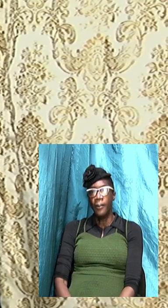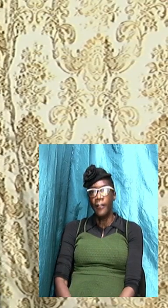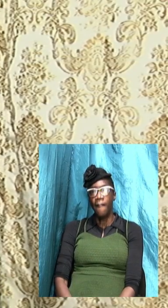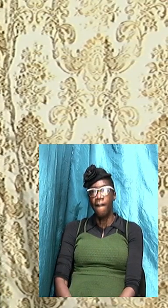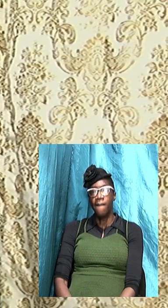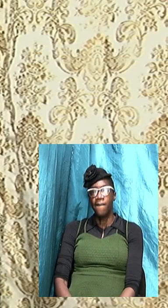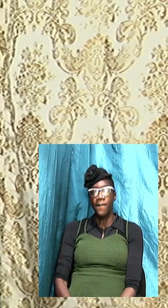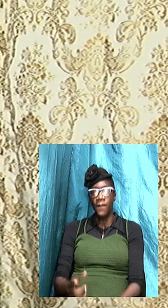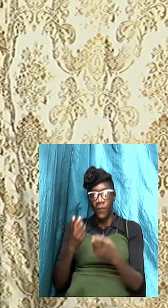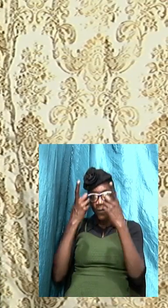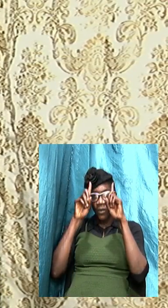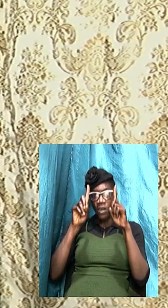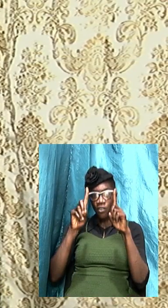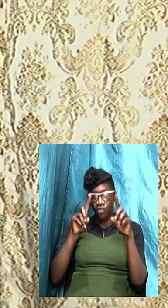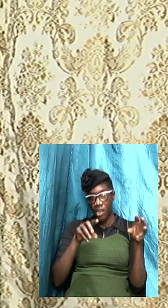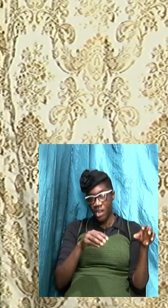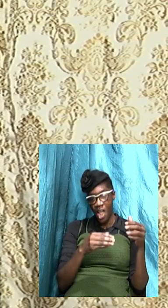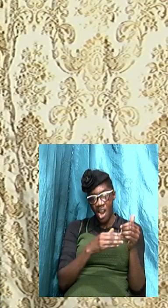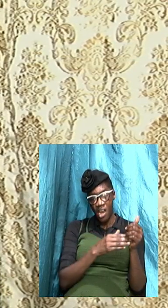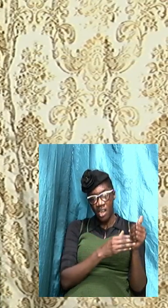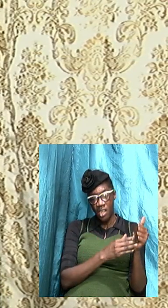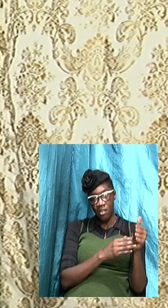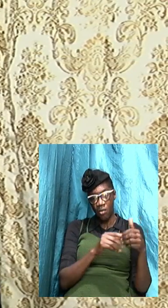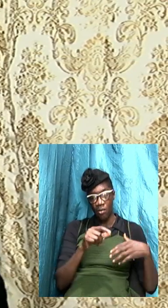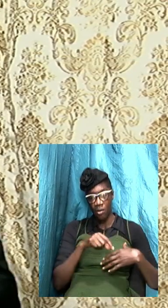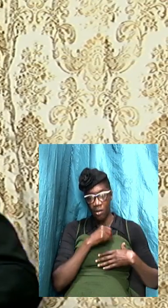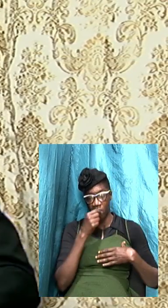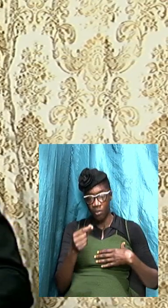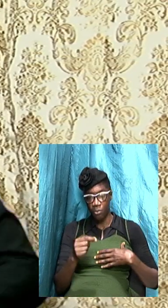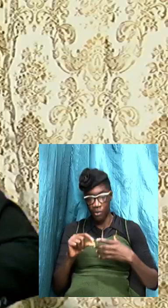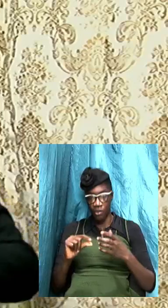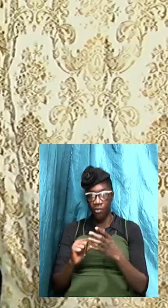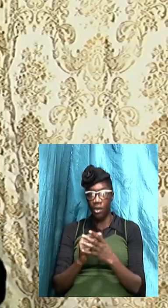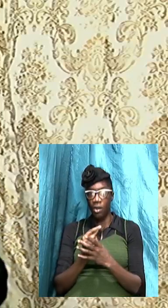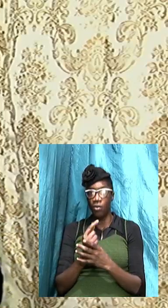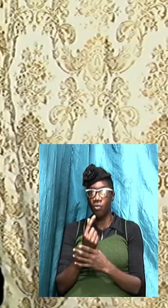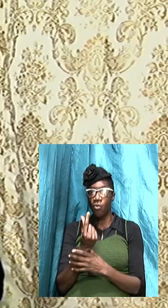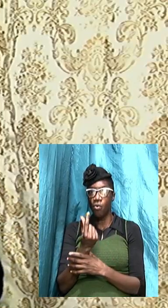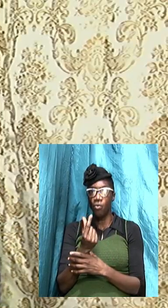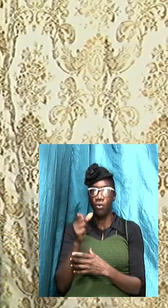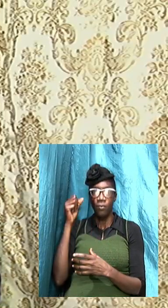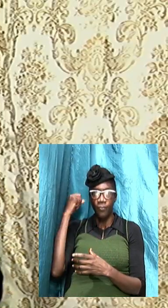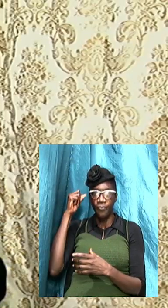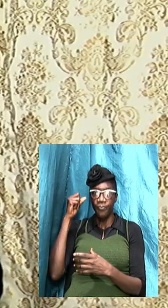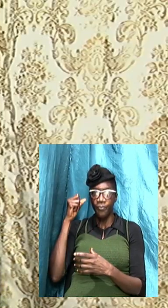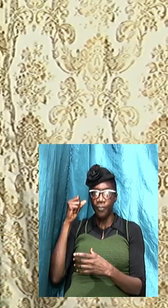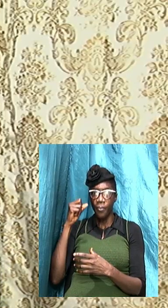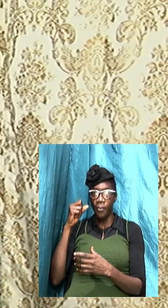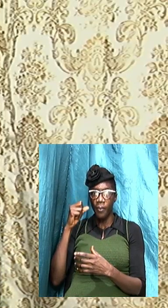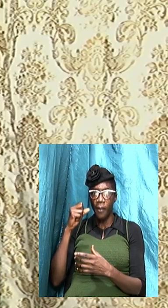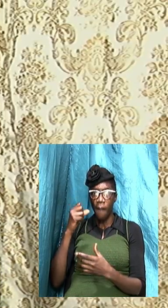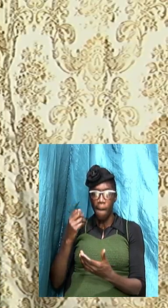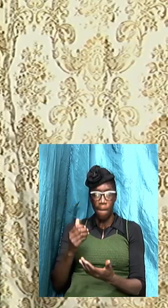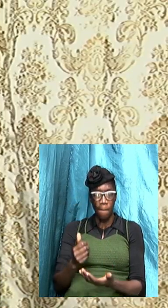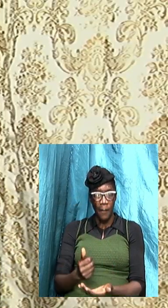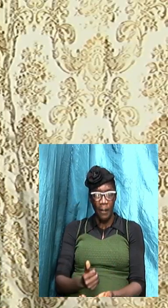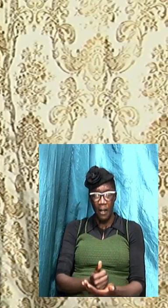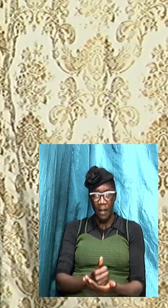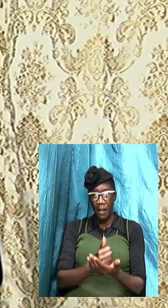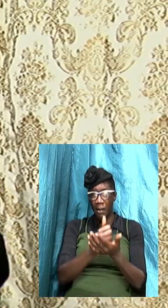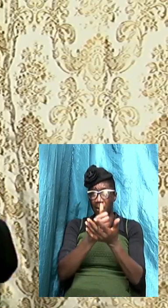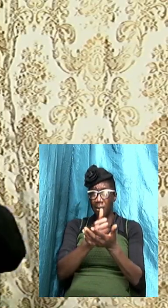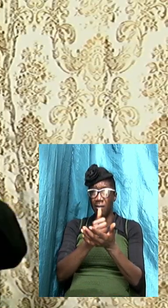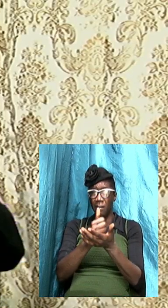true doctrine leads to spiritual growth sound doctrine is beneficial for spiritual health